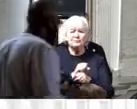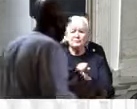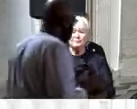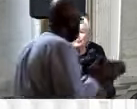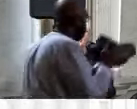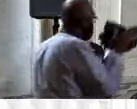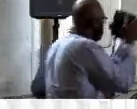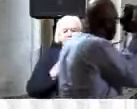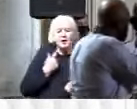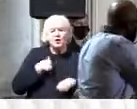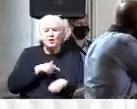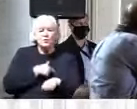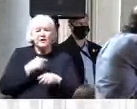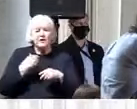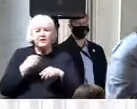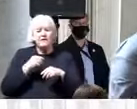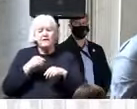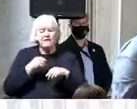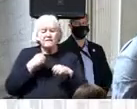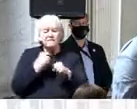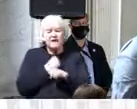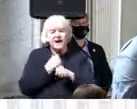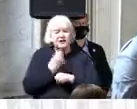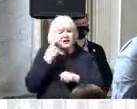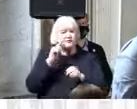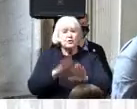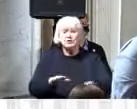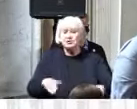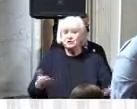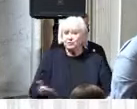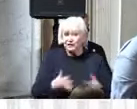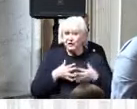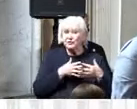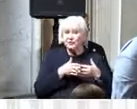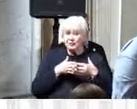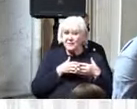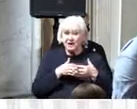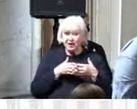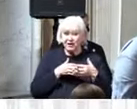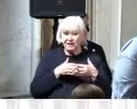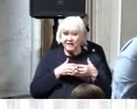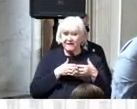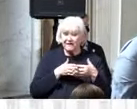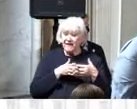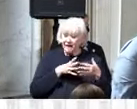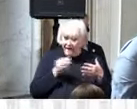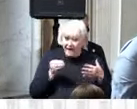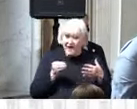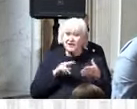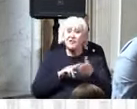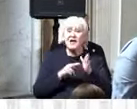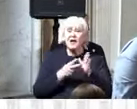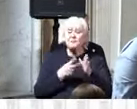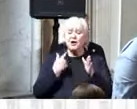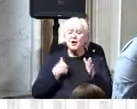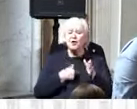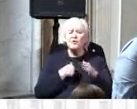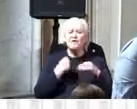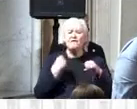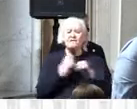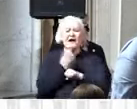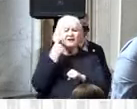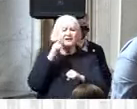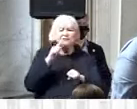and by extension we are fighting for the future of our country